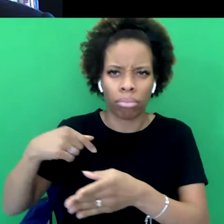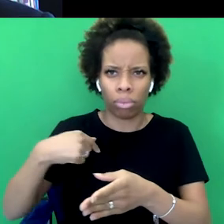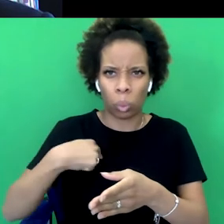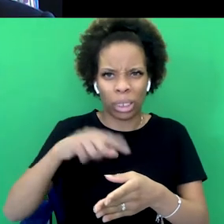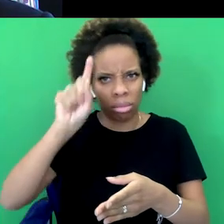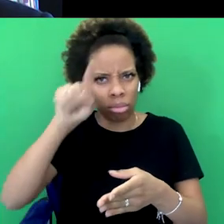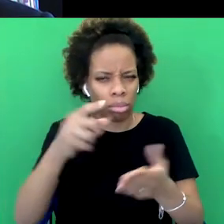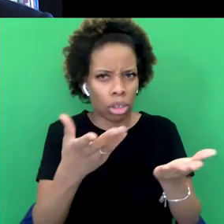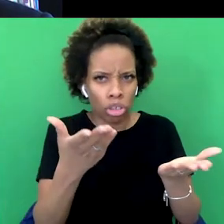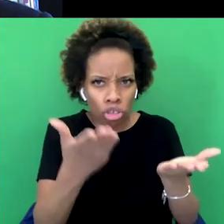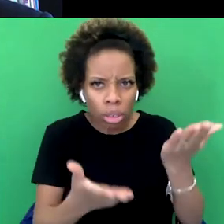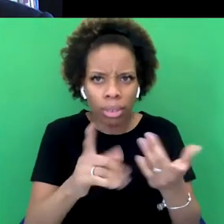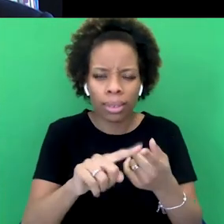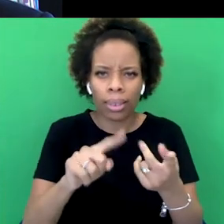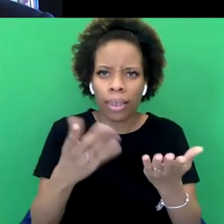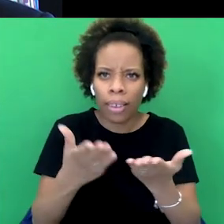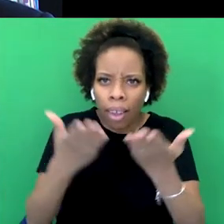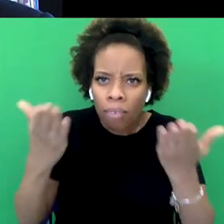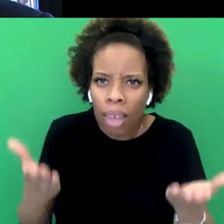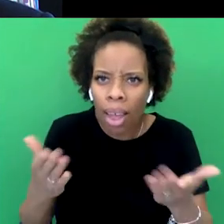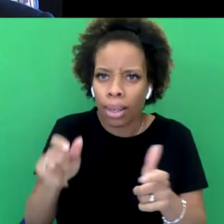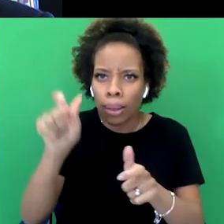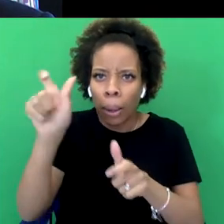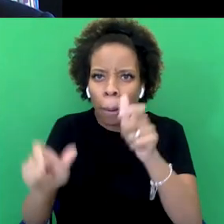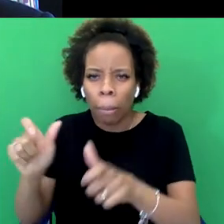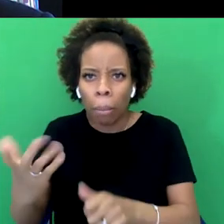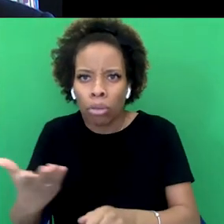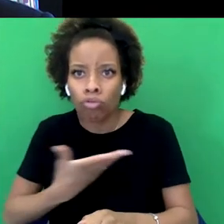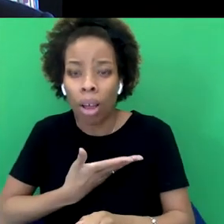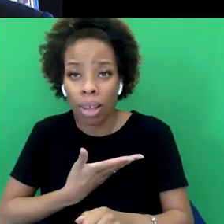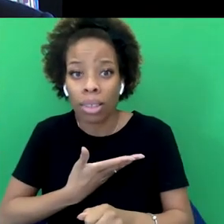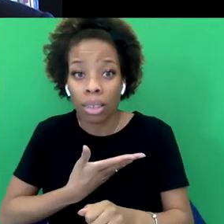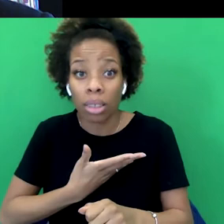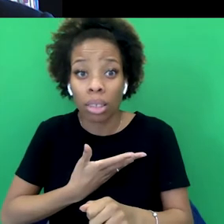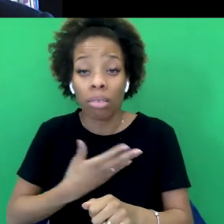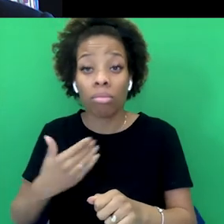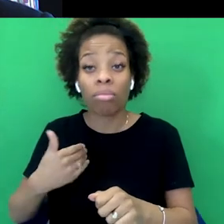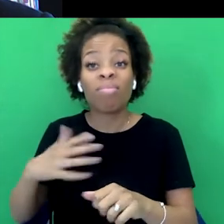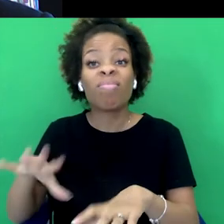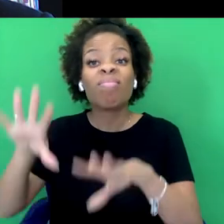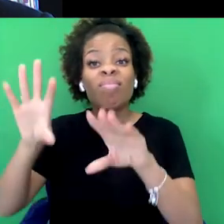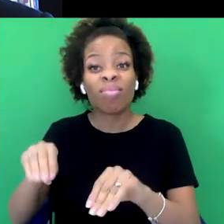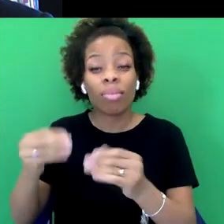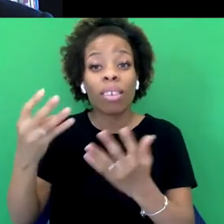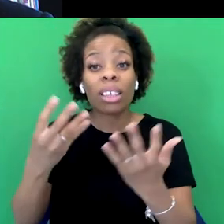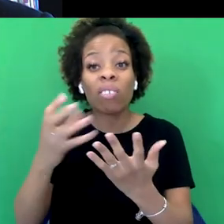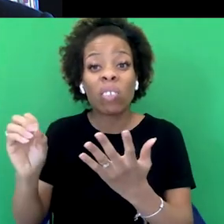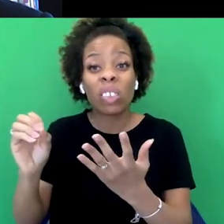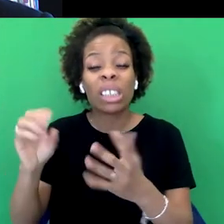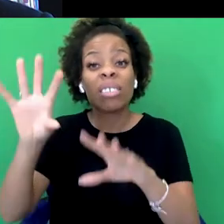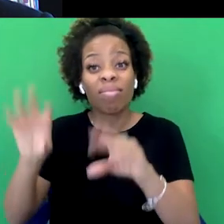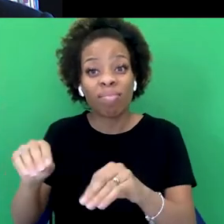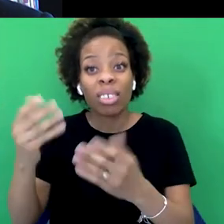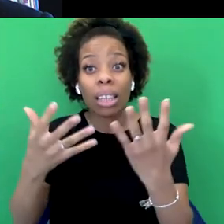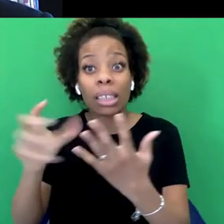respect for people's lives after the end of empire in the 1950s and 1960s. And so there